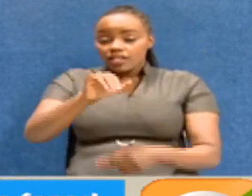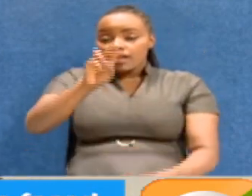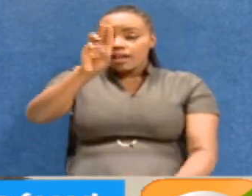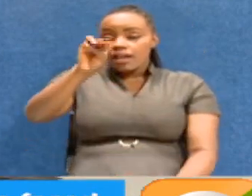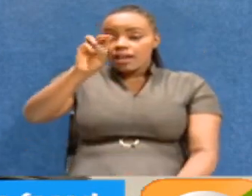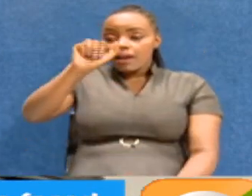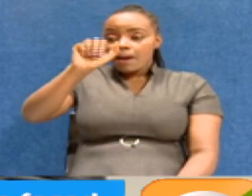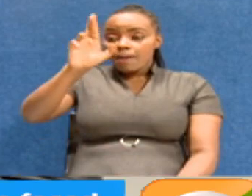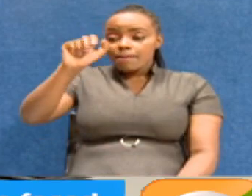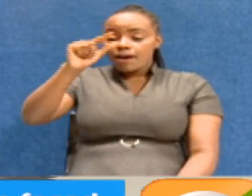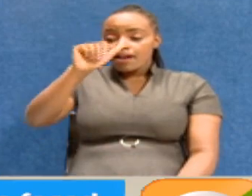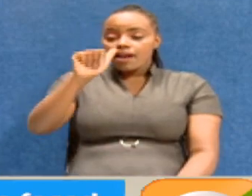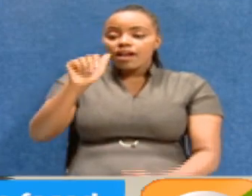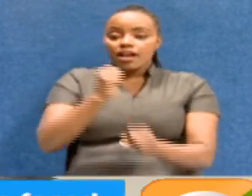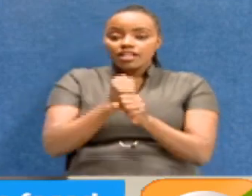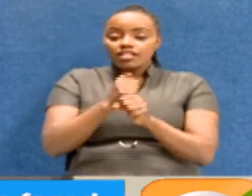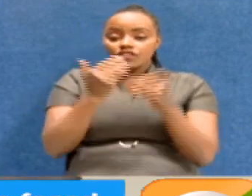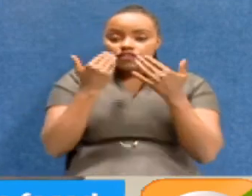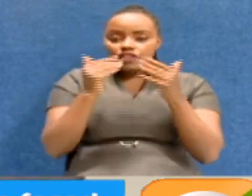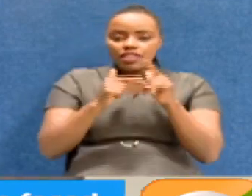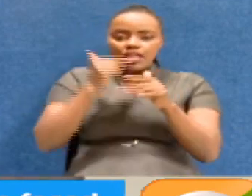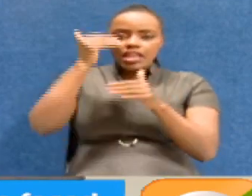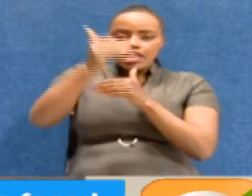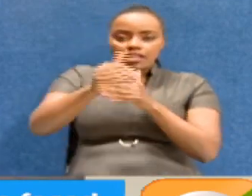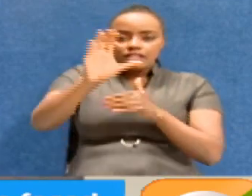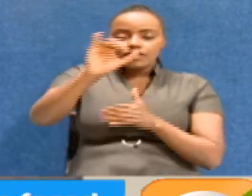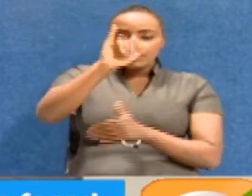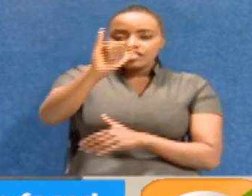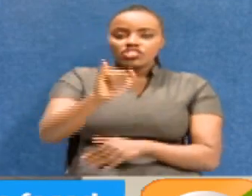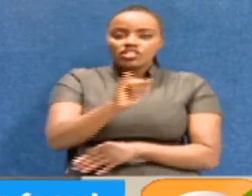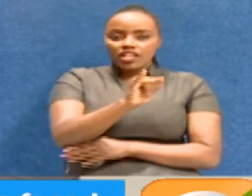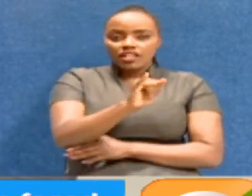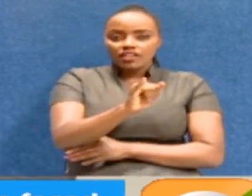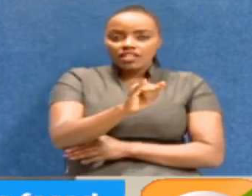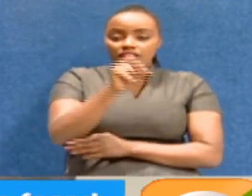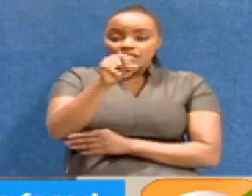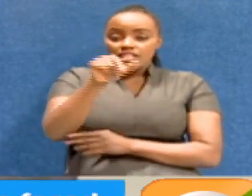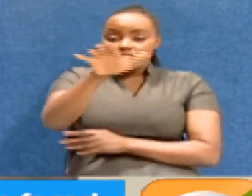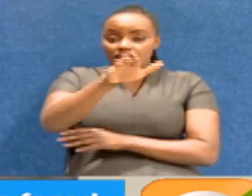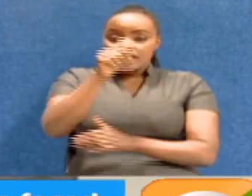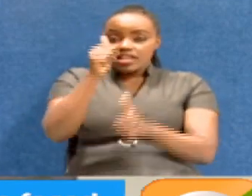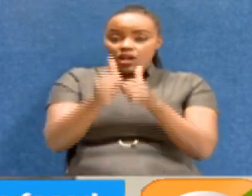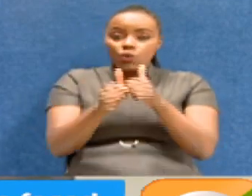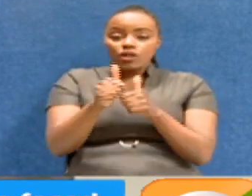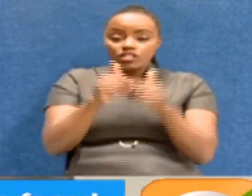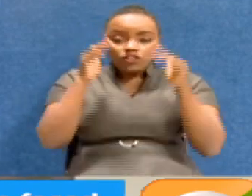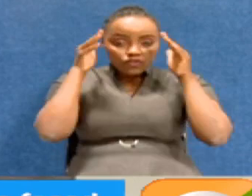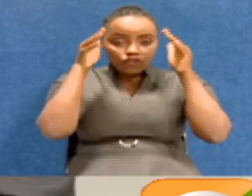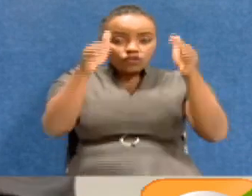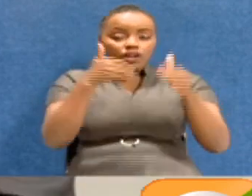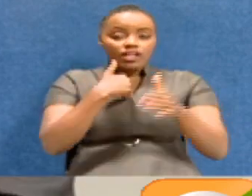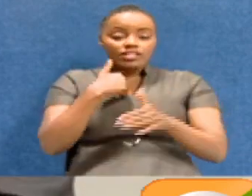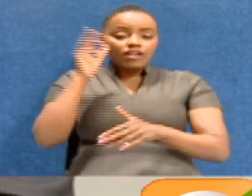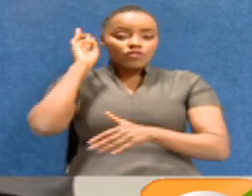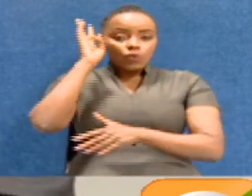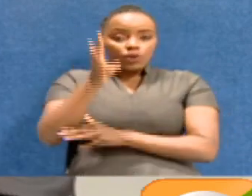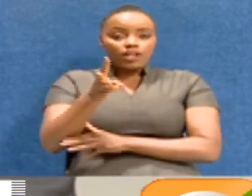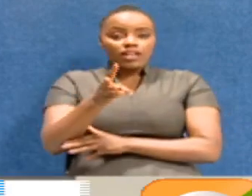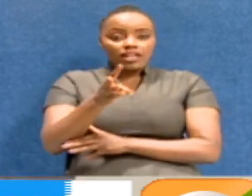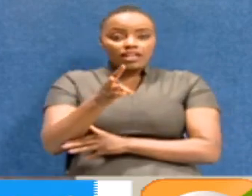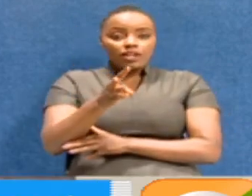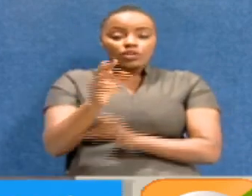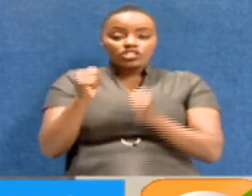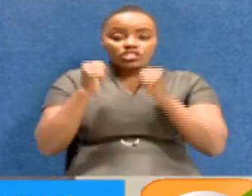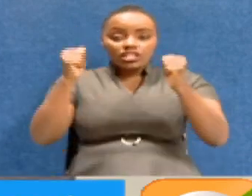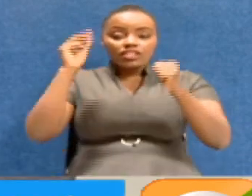done his bit. That as we get to the next Chief Justice, this is an area that will be focused on and will be